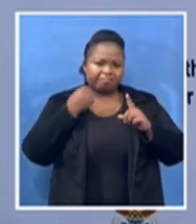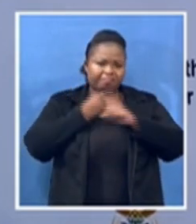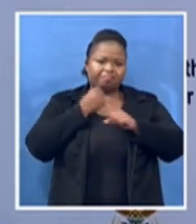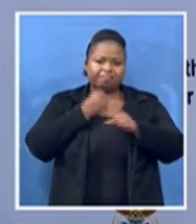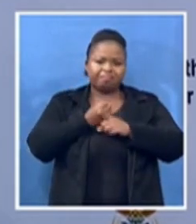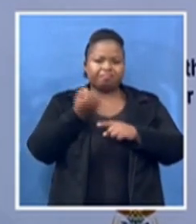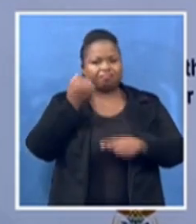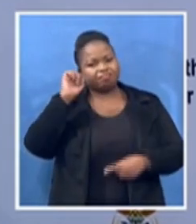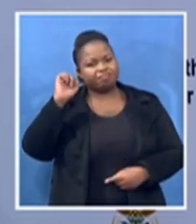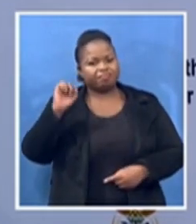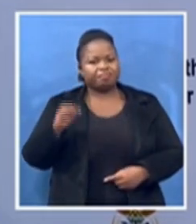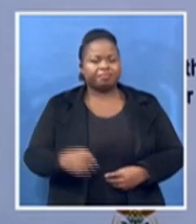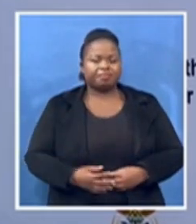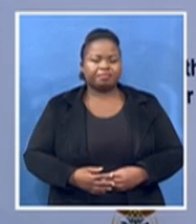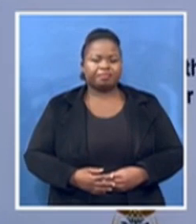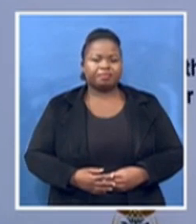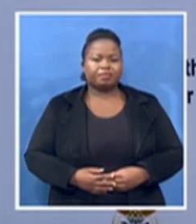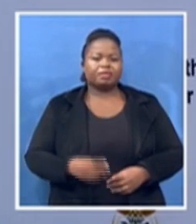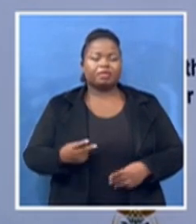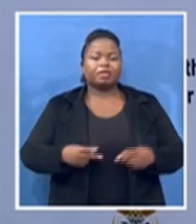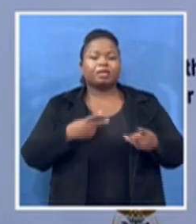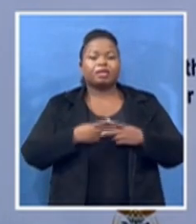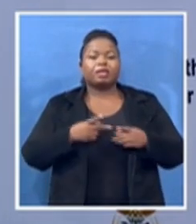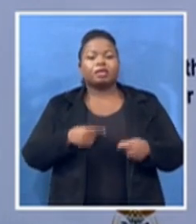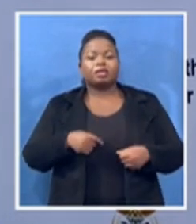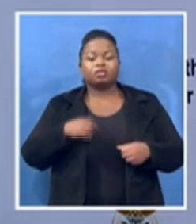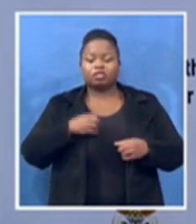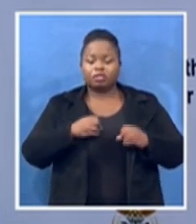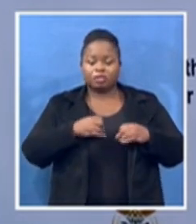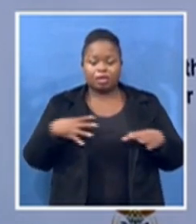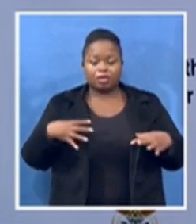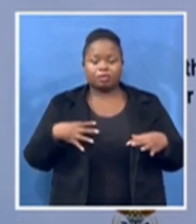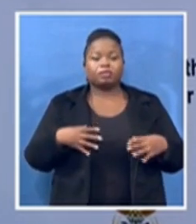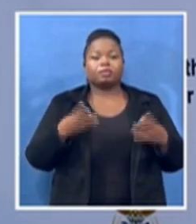trendsetter if we use today's language